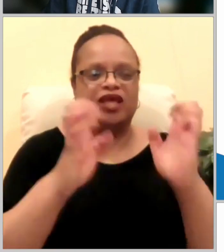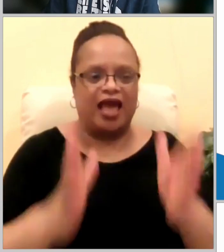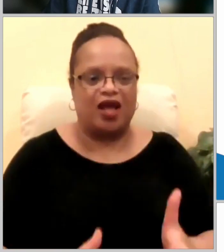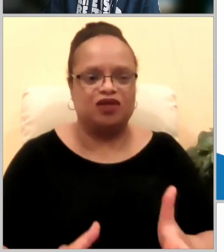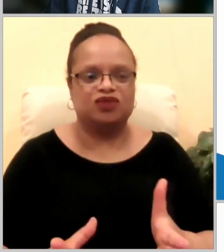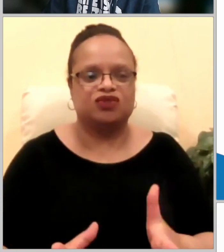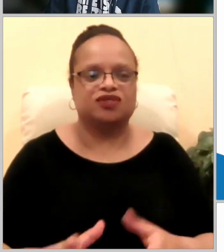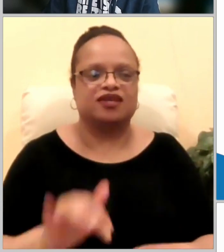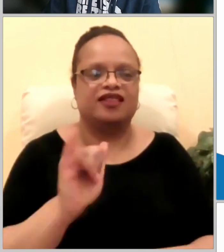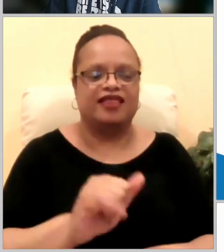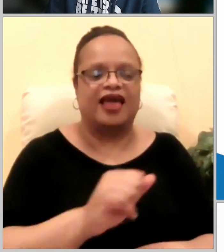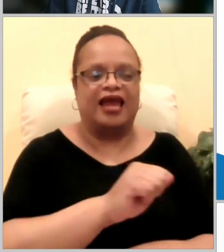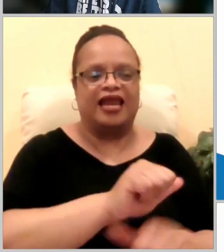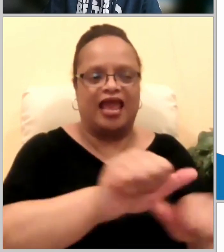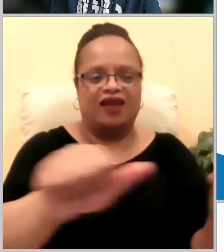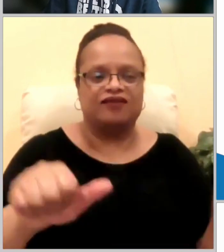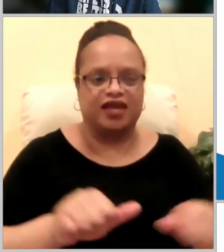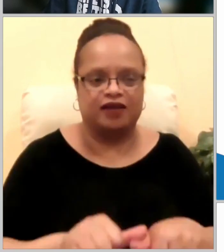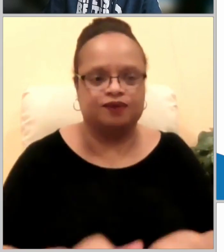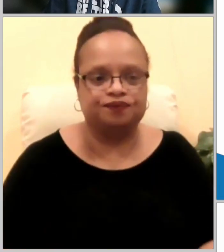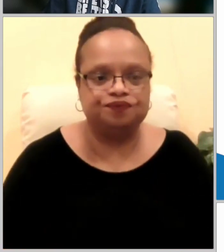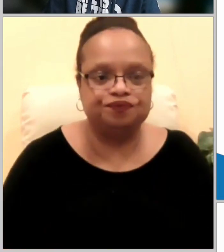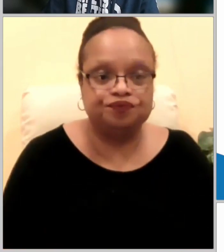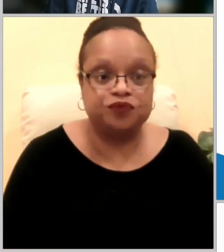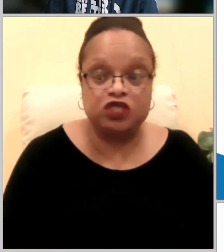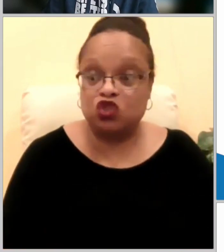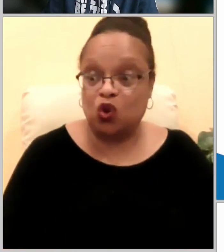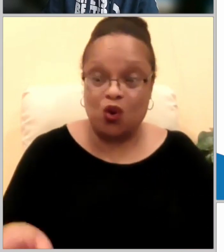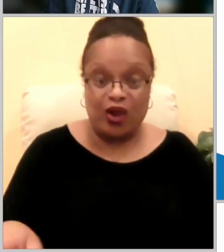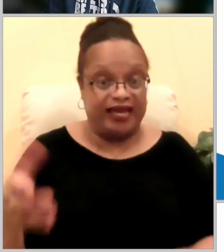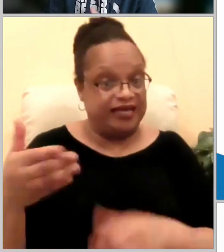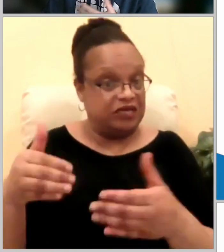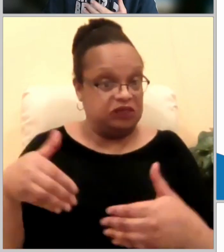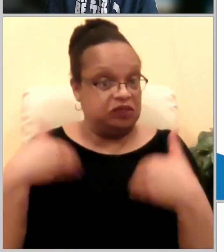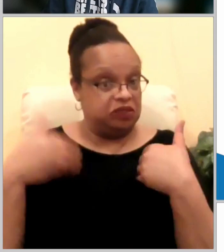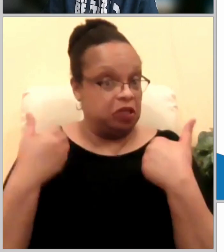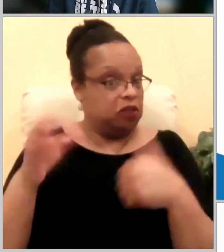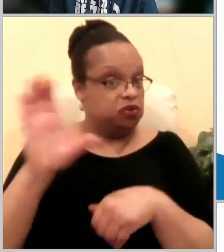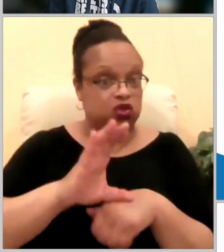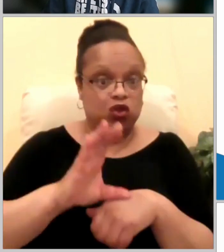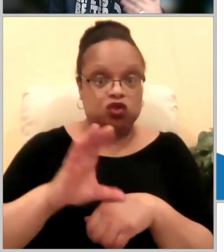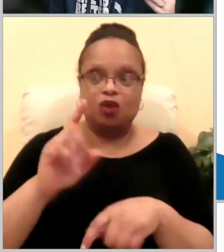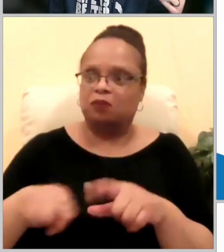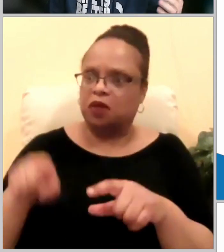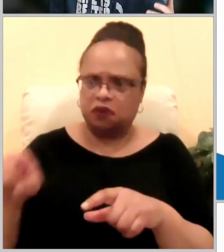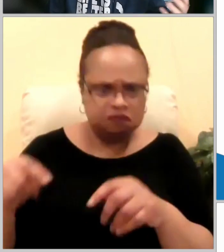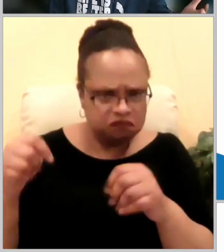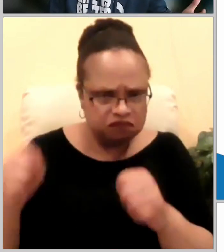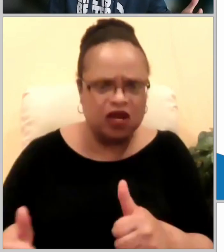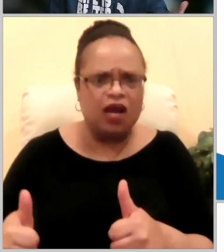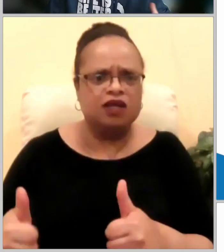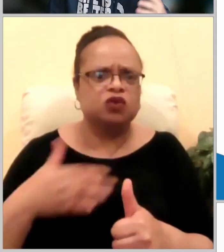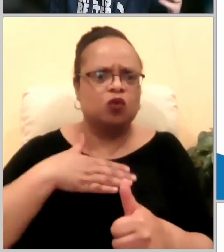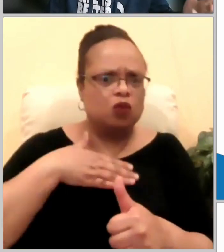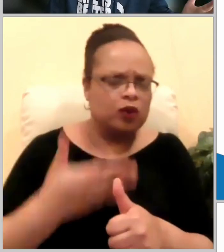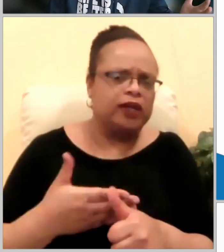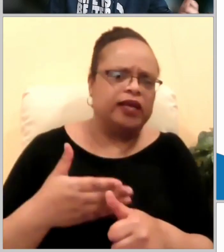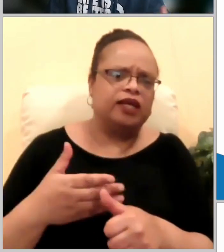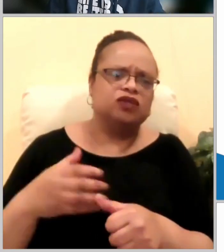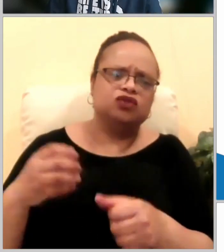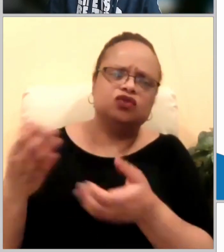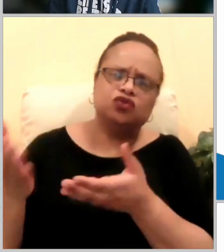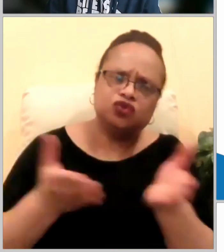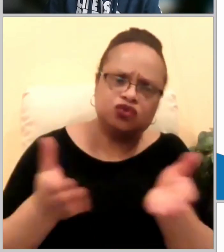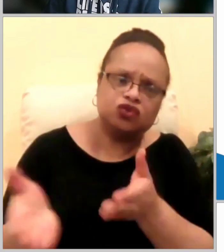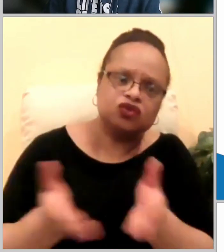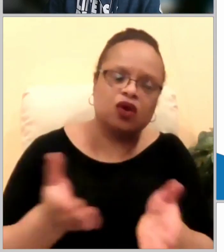the mission work that god had called them to and in this particular case giving to their brethren that were far off